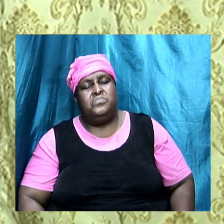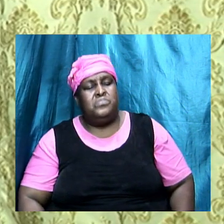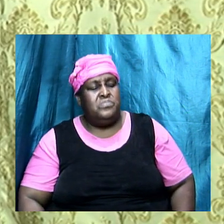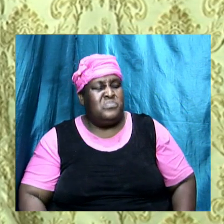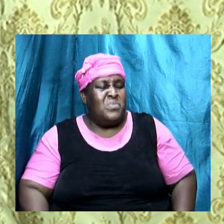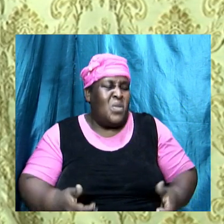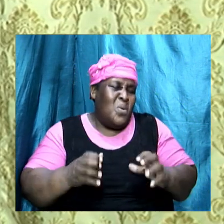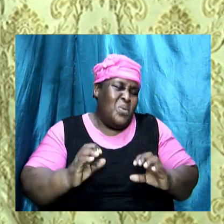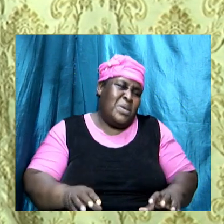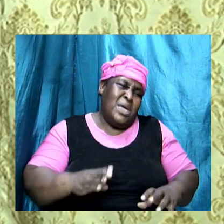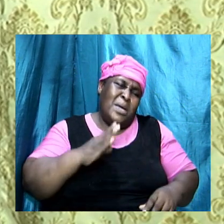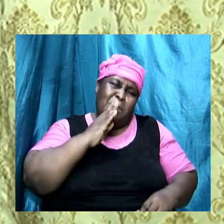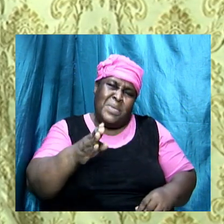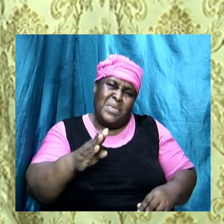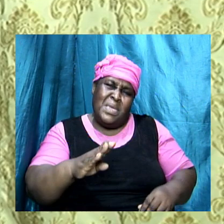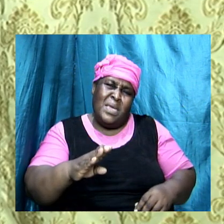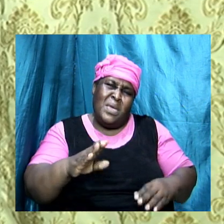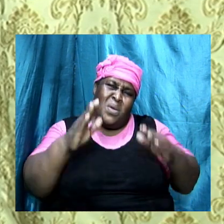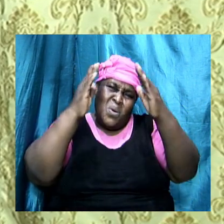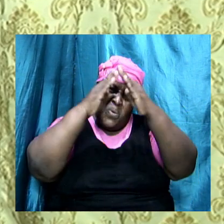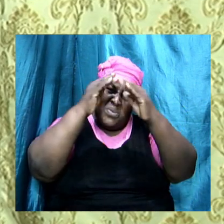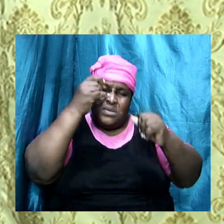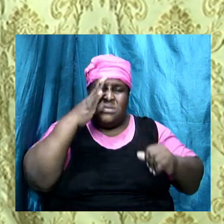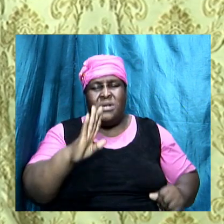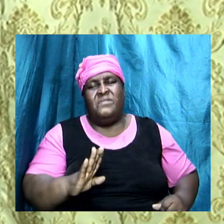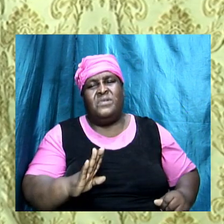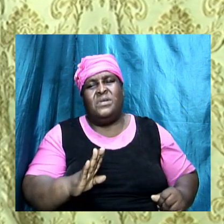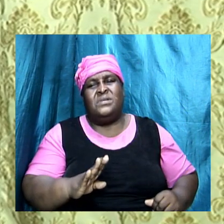how can it be that a house of God